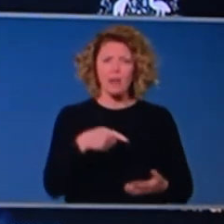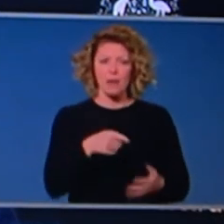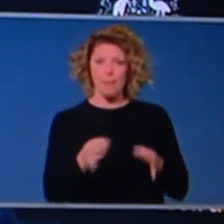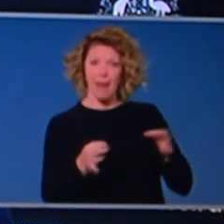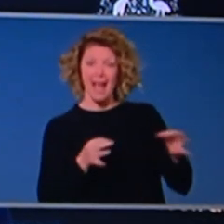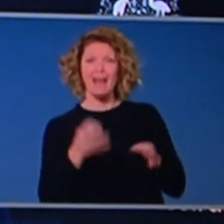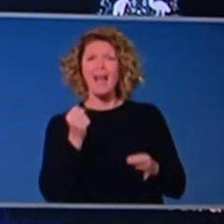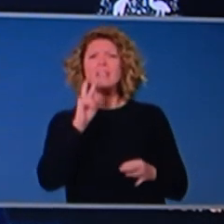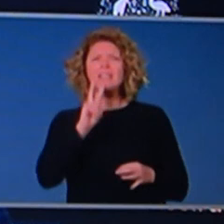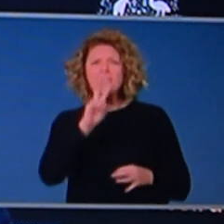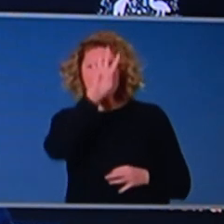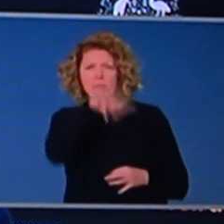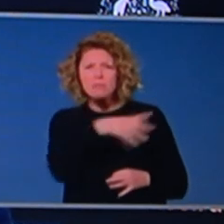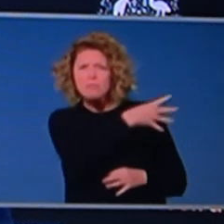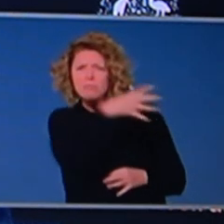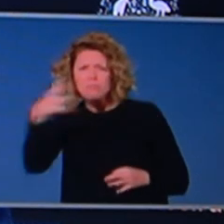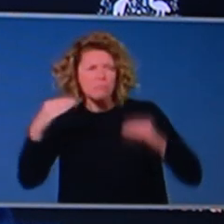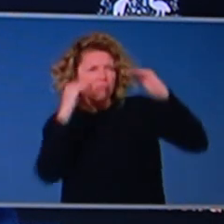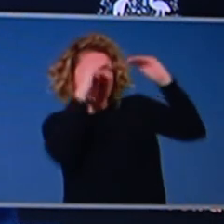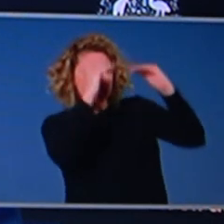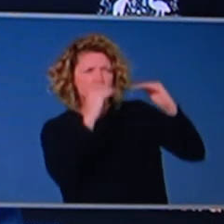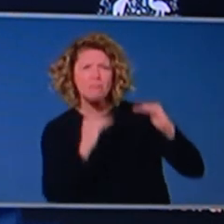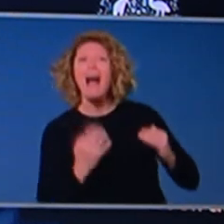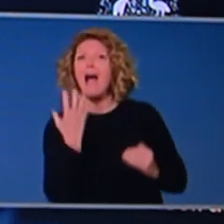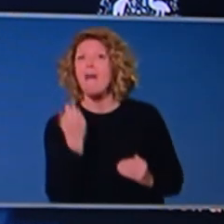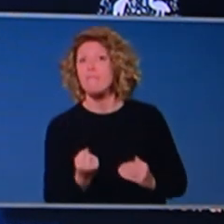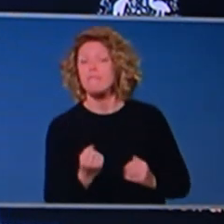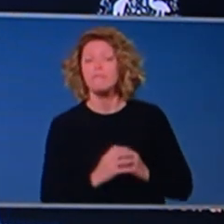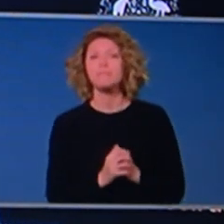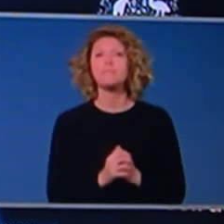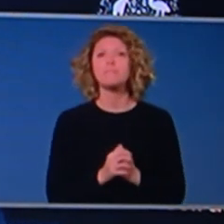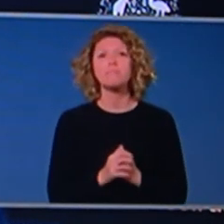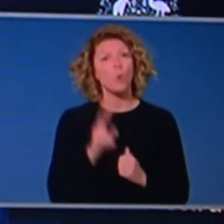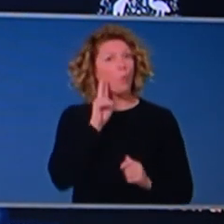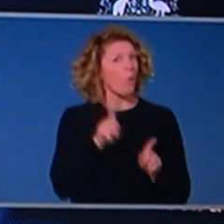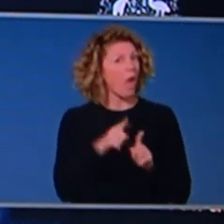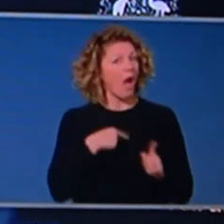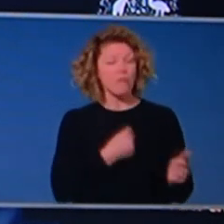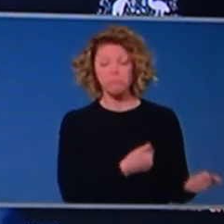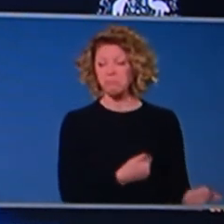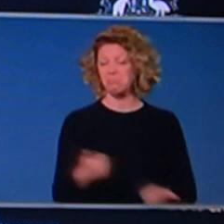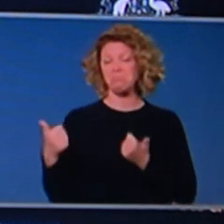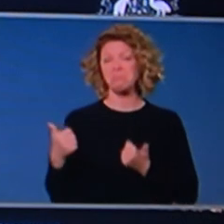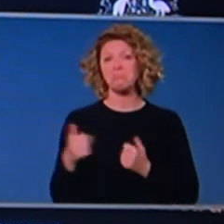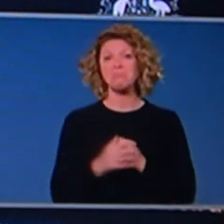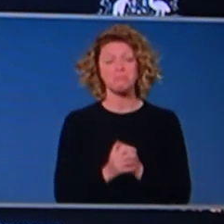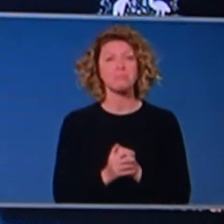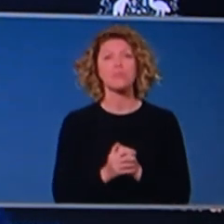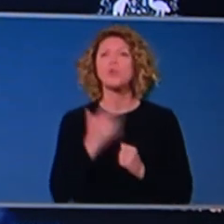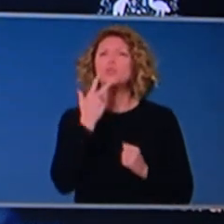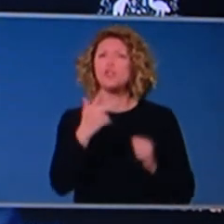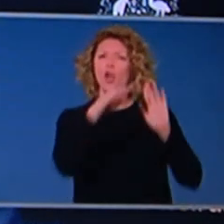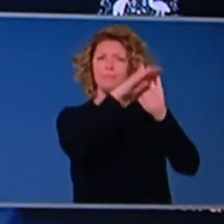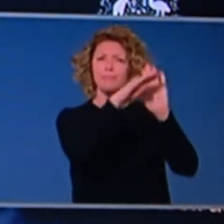table of those conditions precedent. And we're doing pretty well. The conditions, I'll just